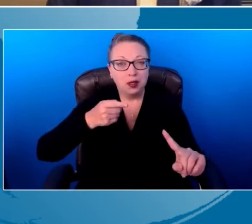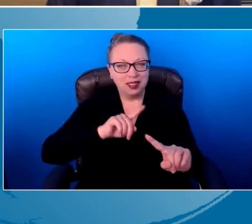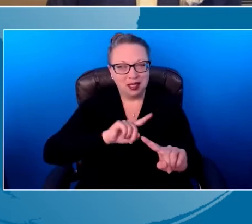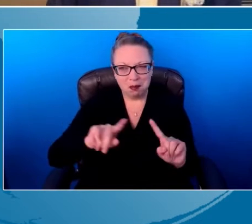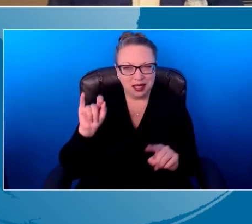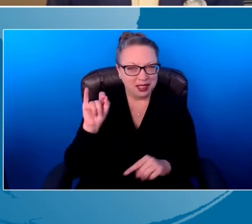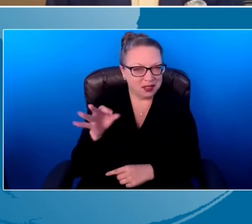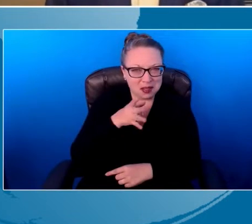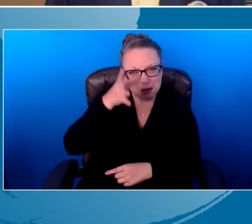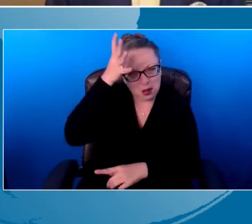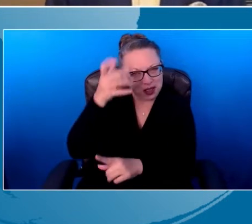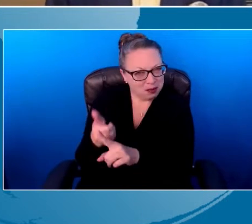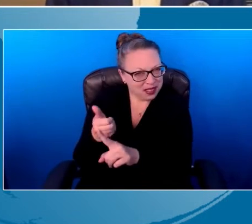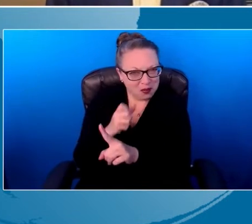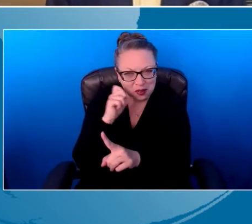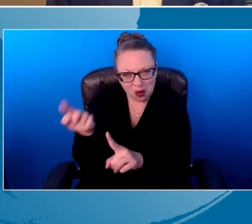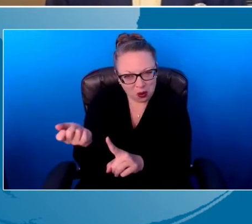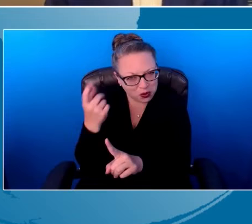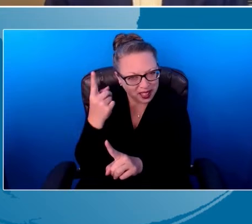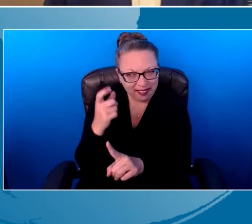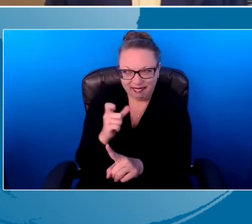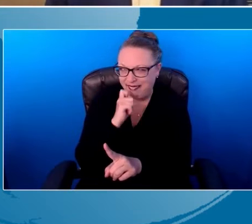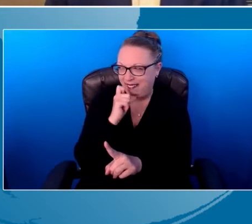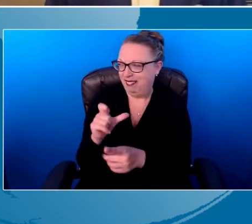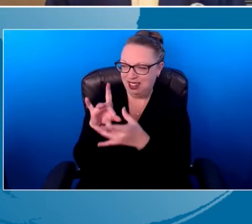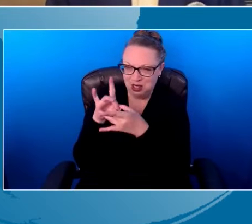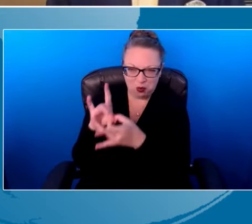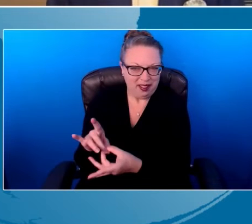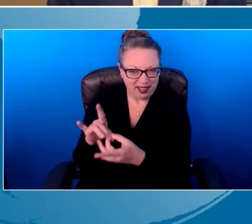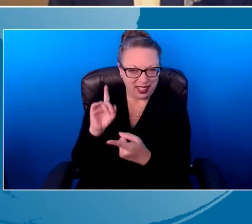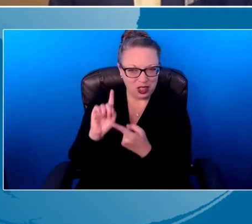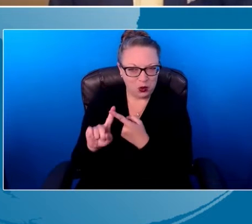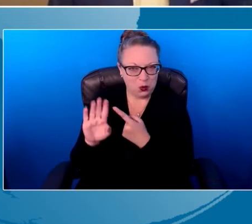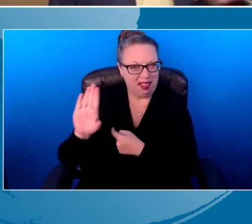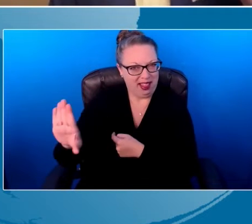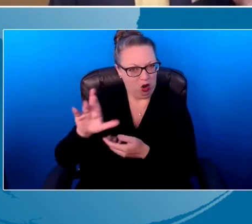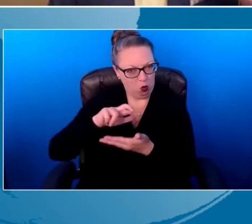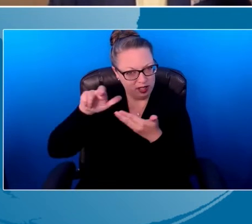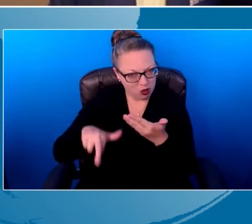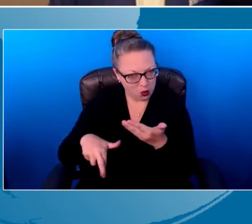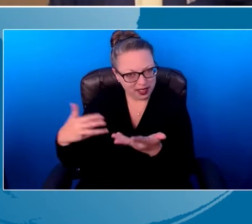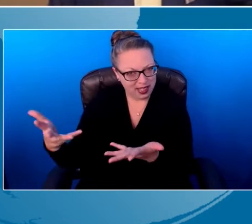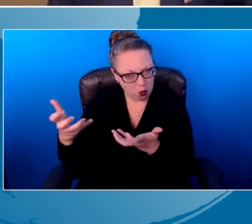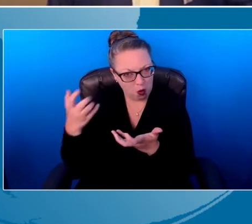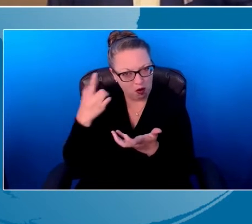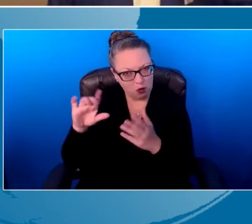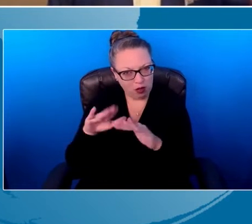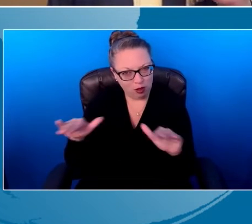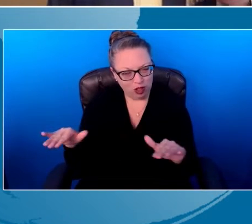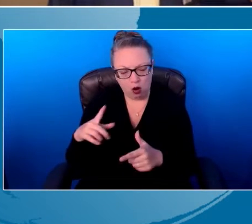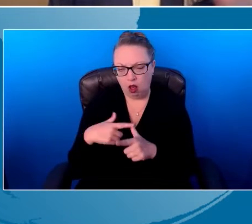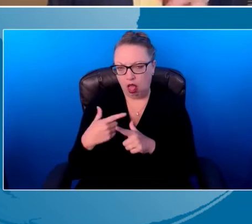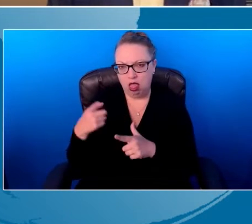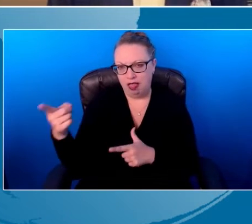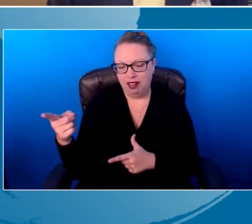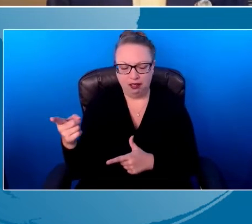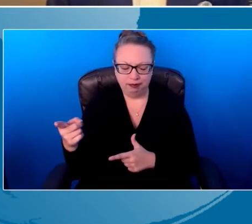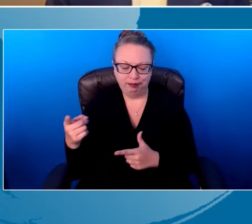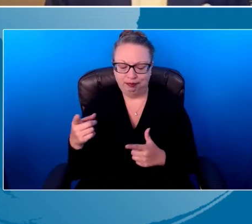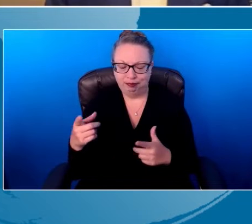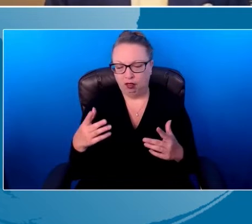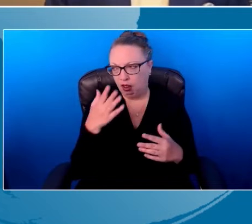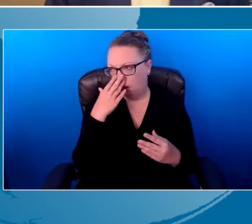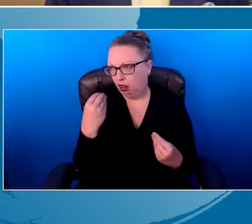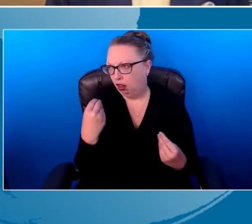if the parent doesn't understand them and it's not their outcomes for their child, then they're less likely to be invested and they're less likely to